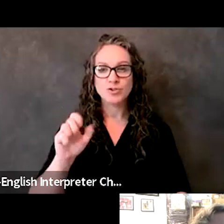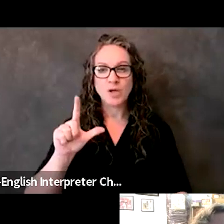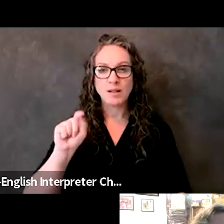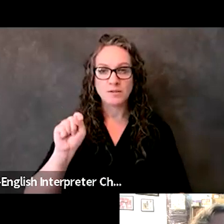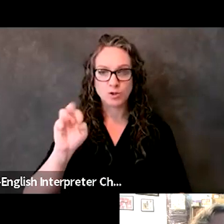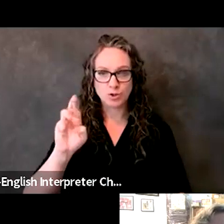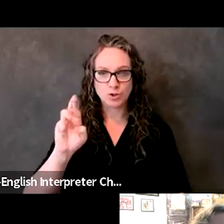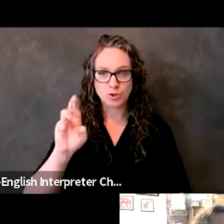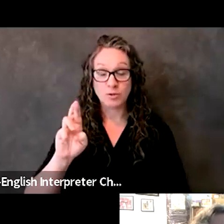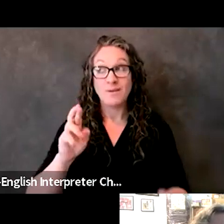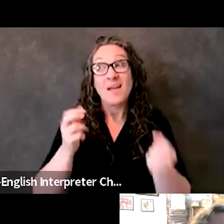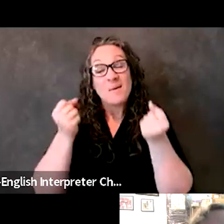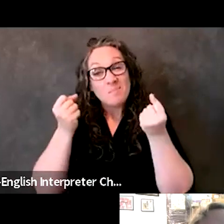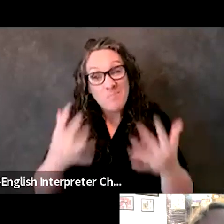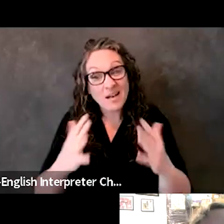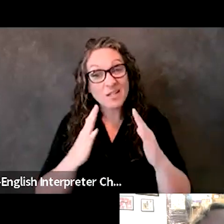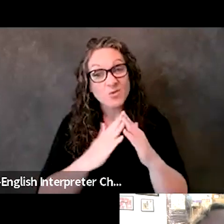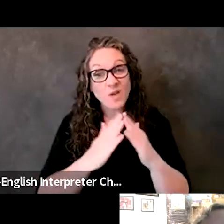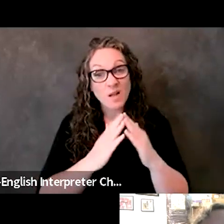are private in nature.